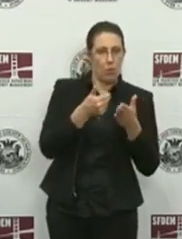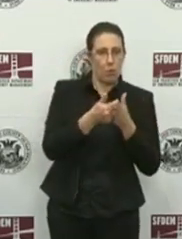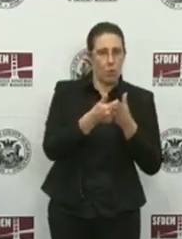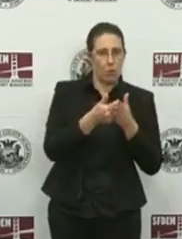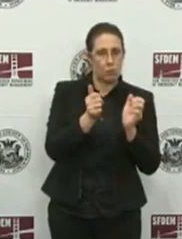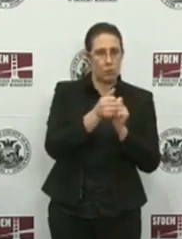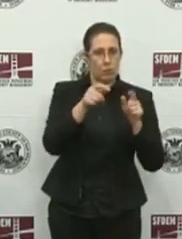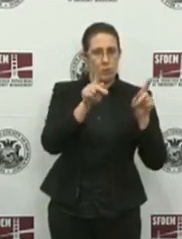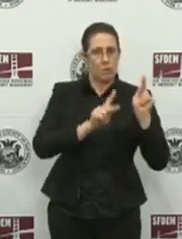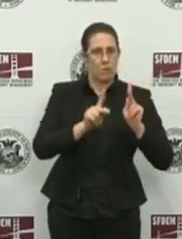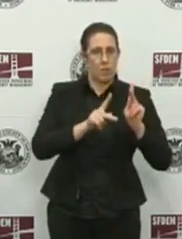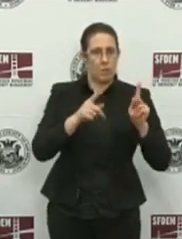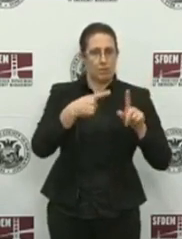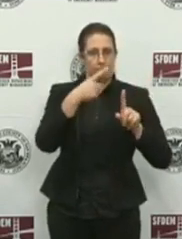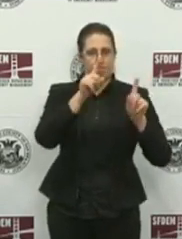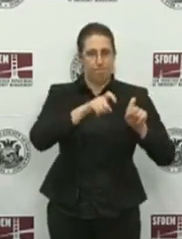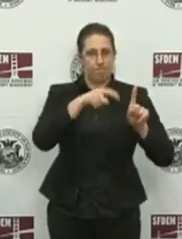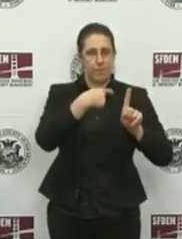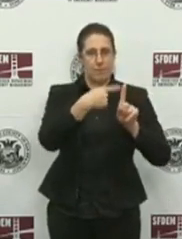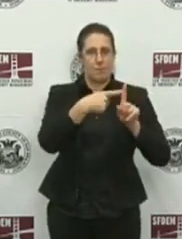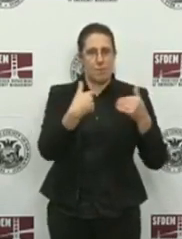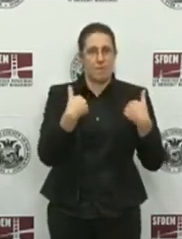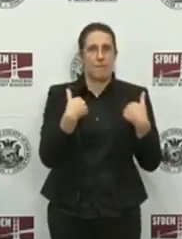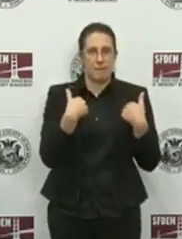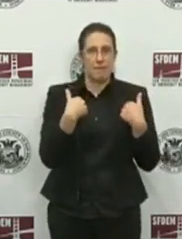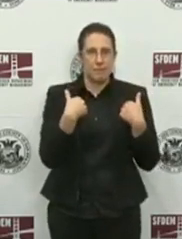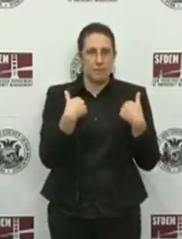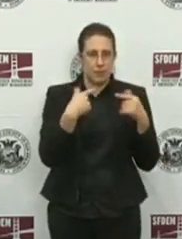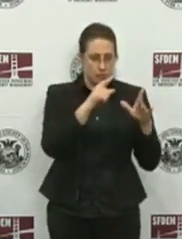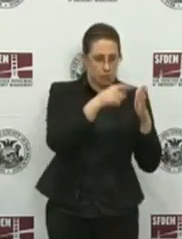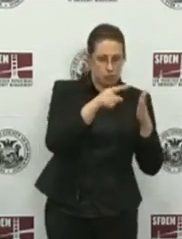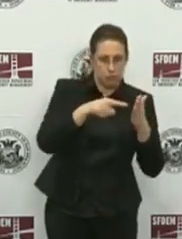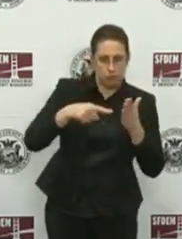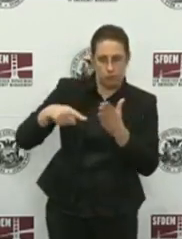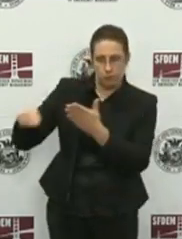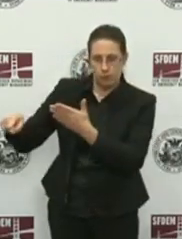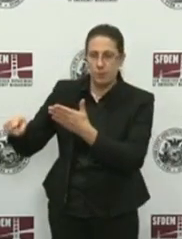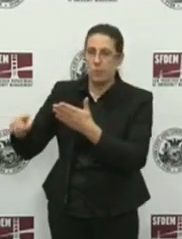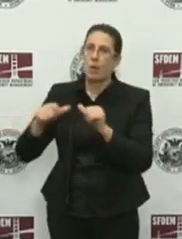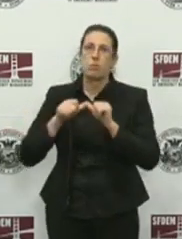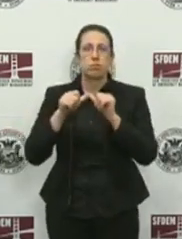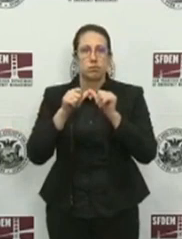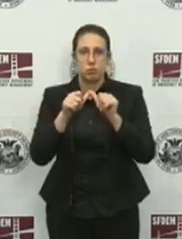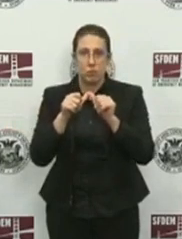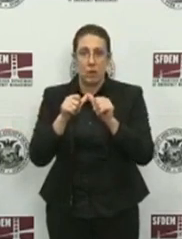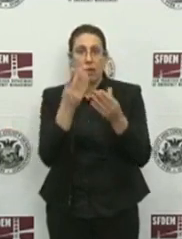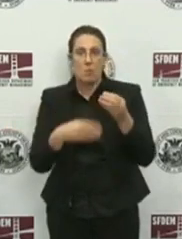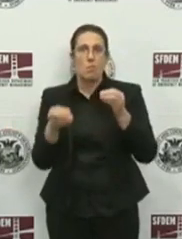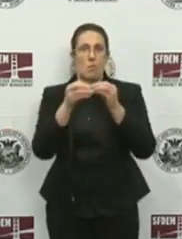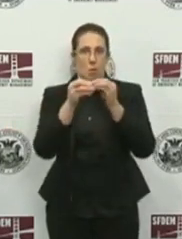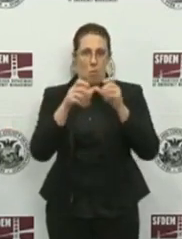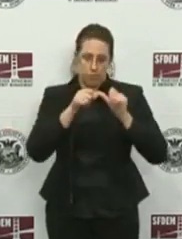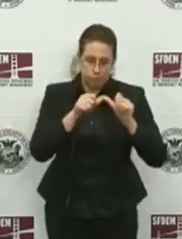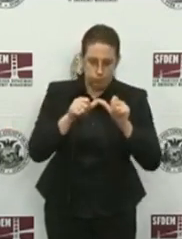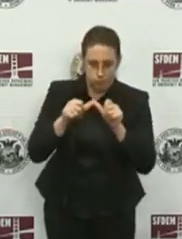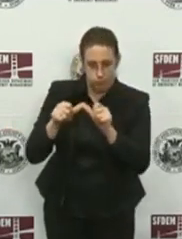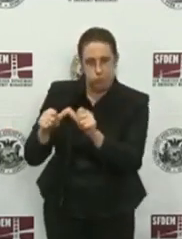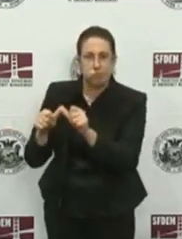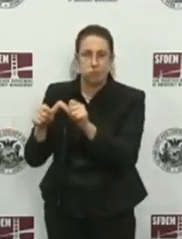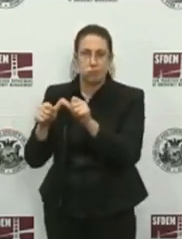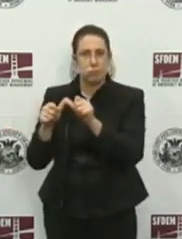positive. These efforts continue and are intensifying as the situation